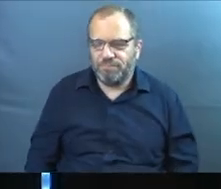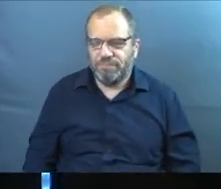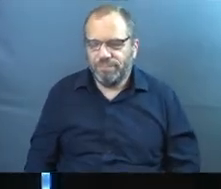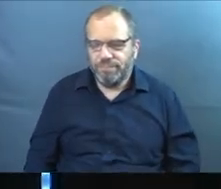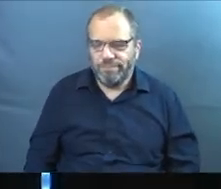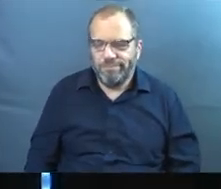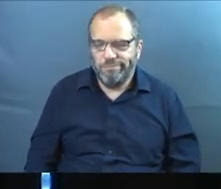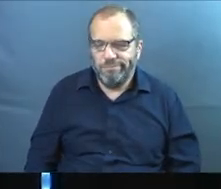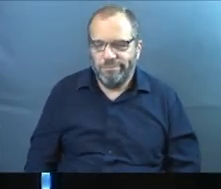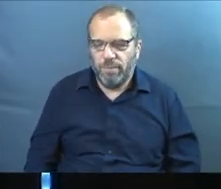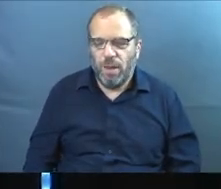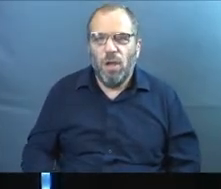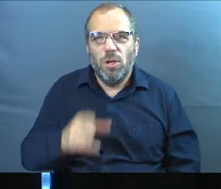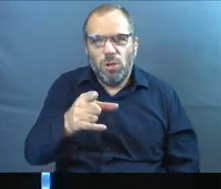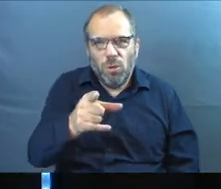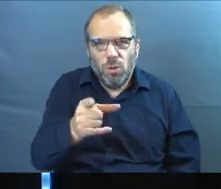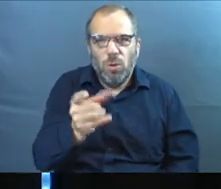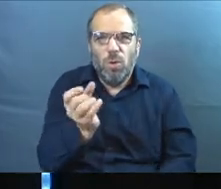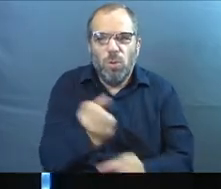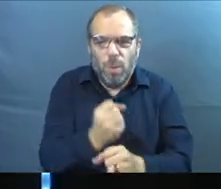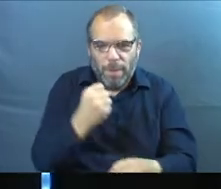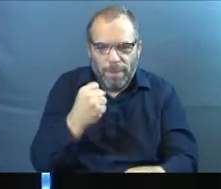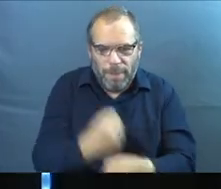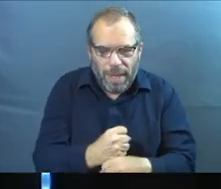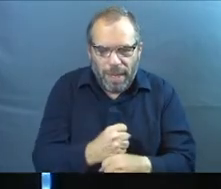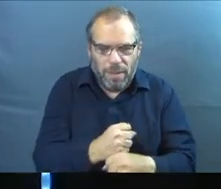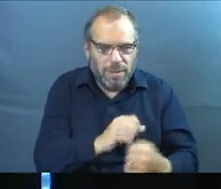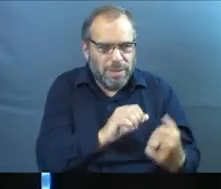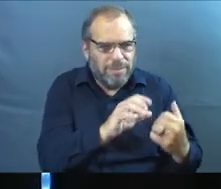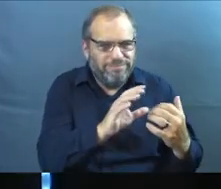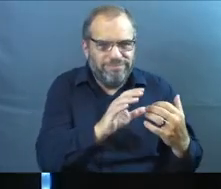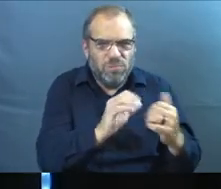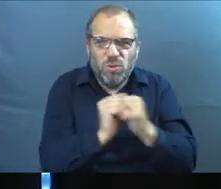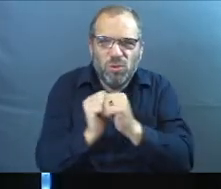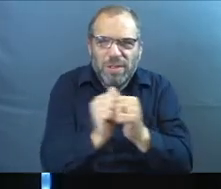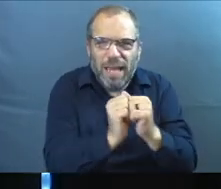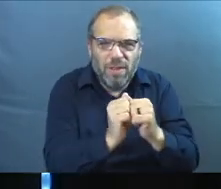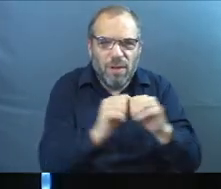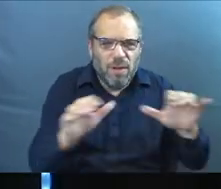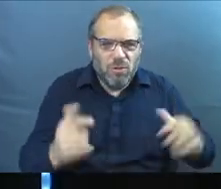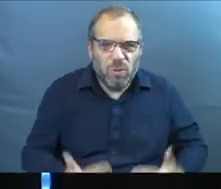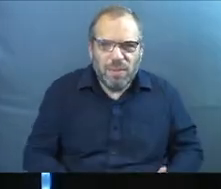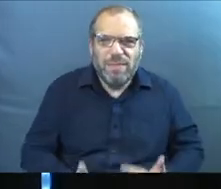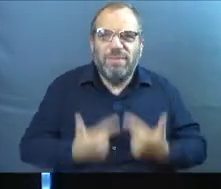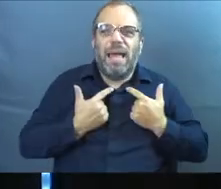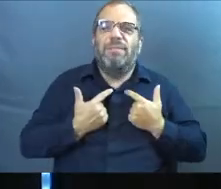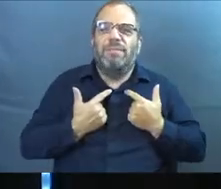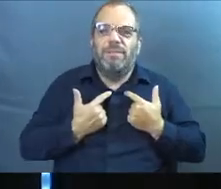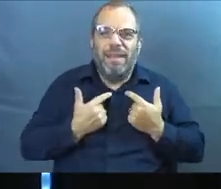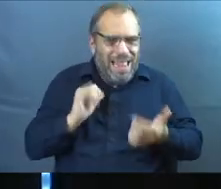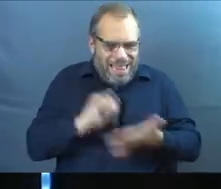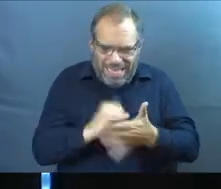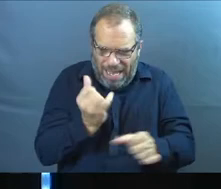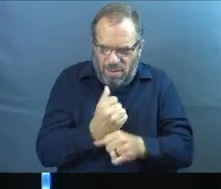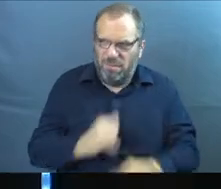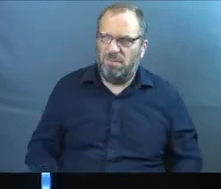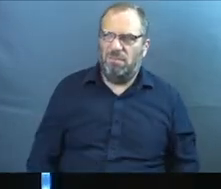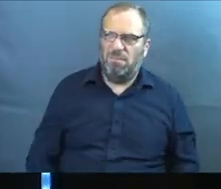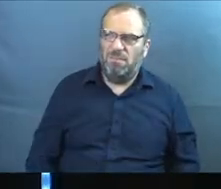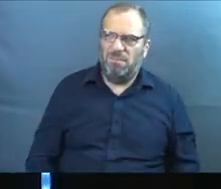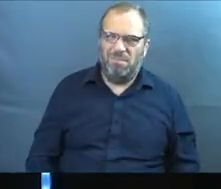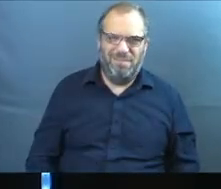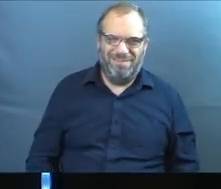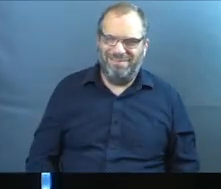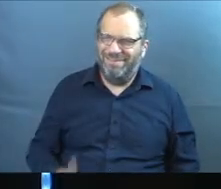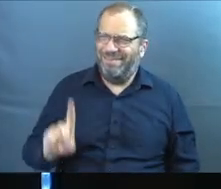Simply because we were made to do life together. It's how we were literally created. You're that seems very obvious